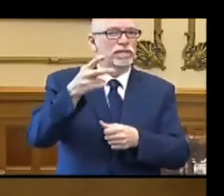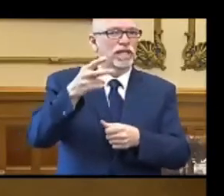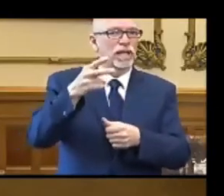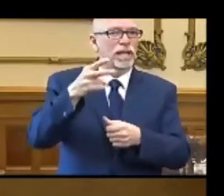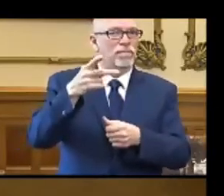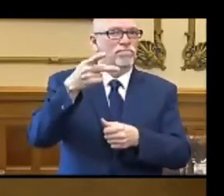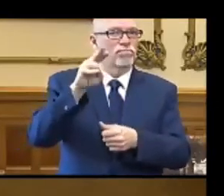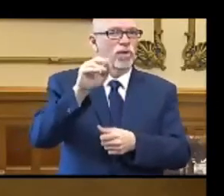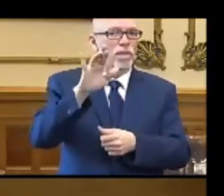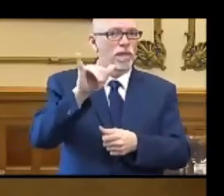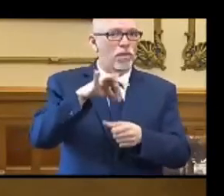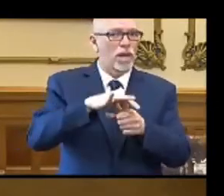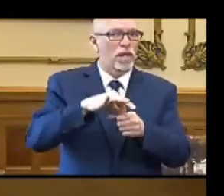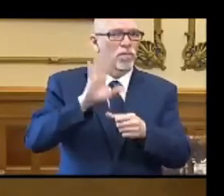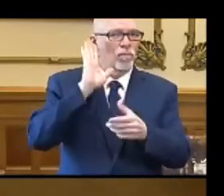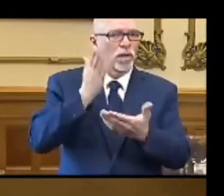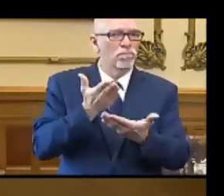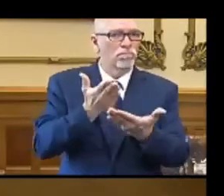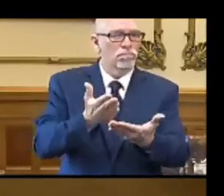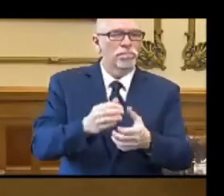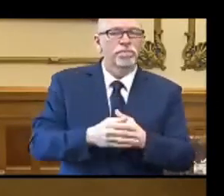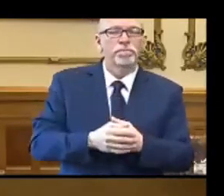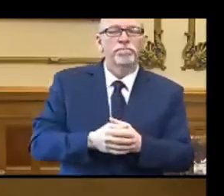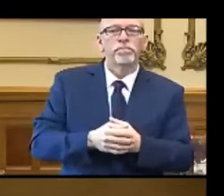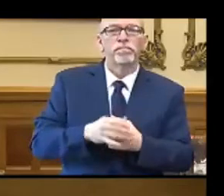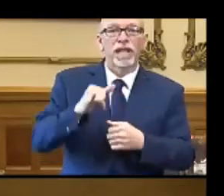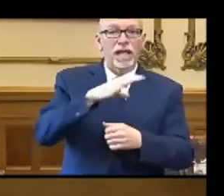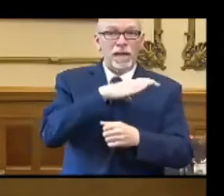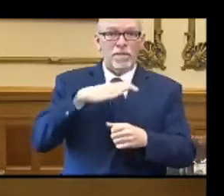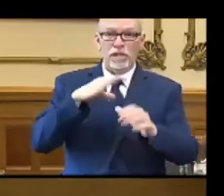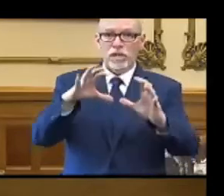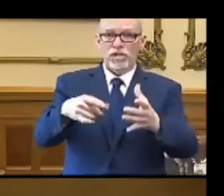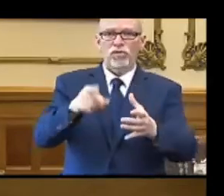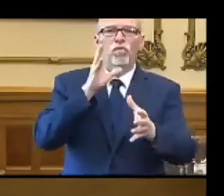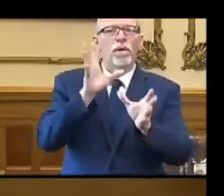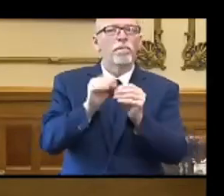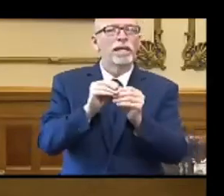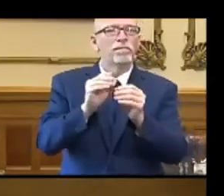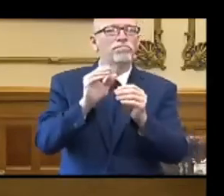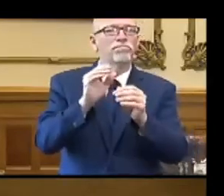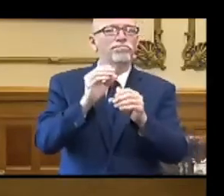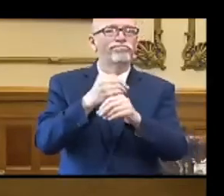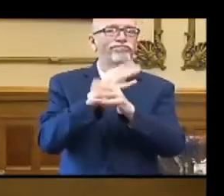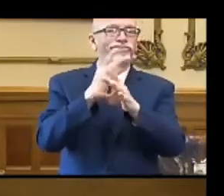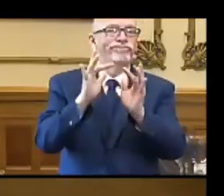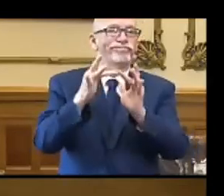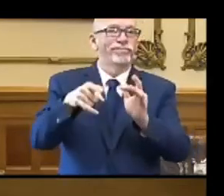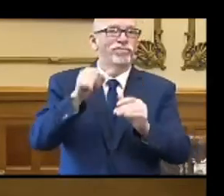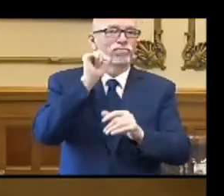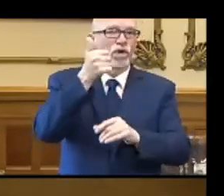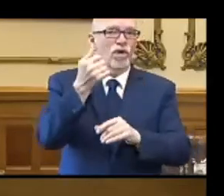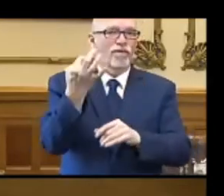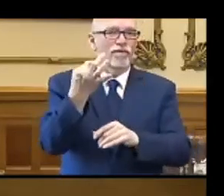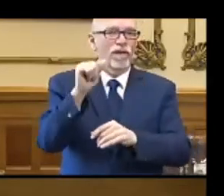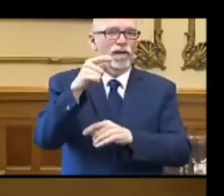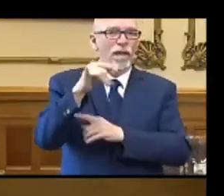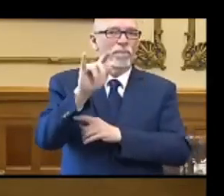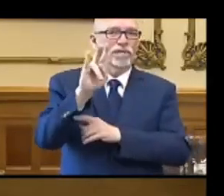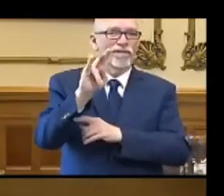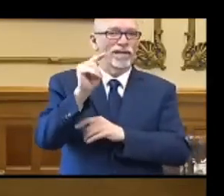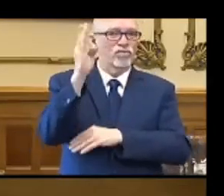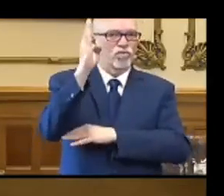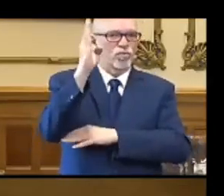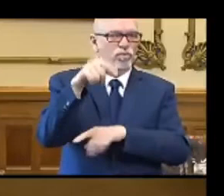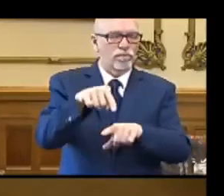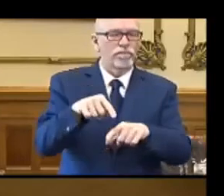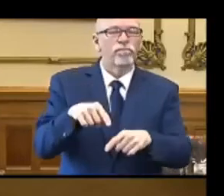election. The commission will be meeting virtually tomorrow, on Friday, April 17th at noon,